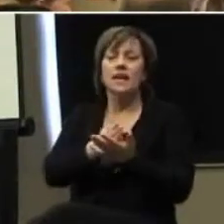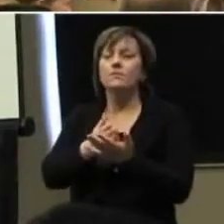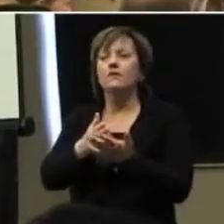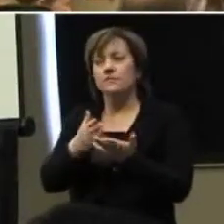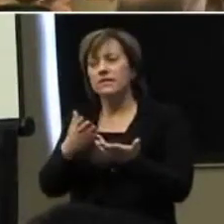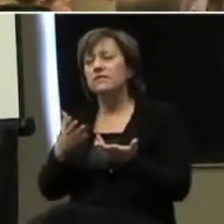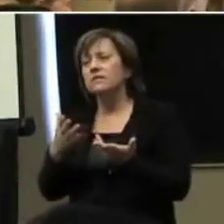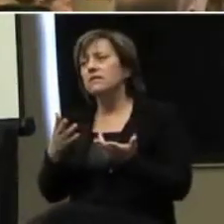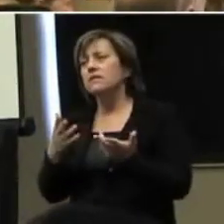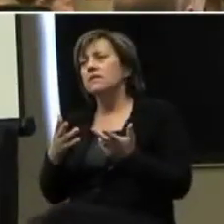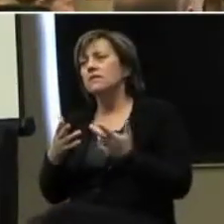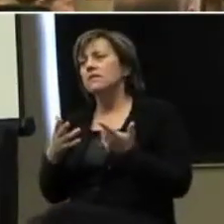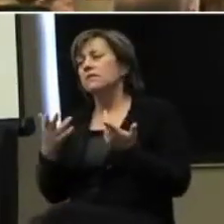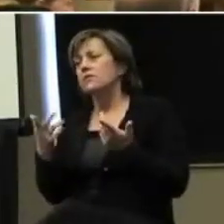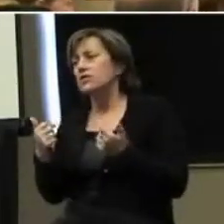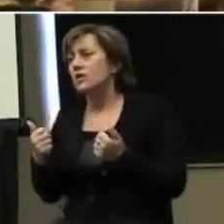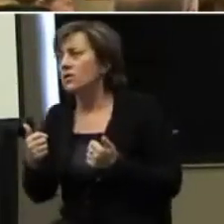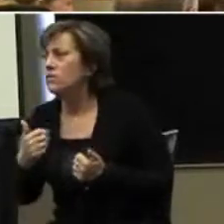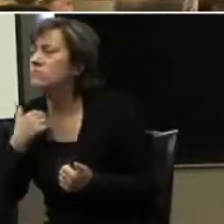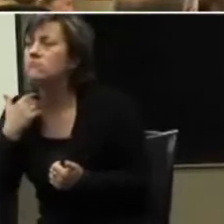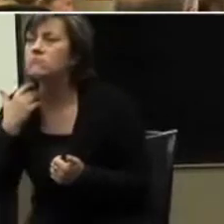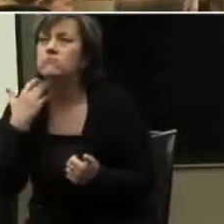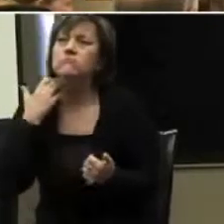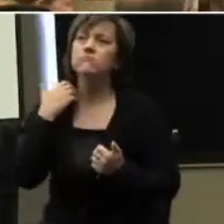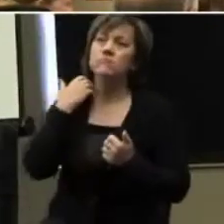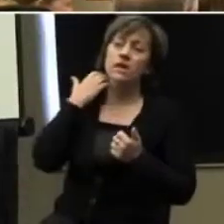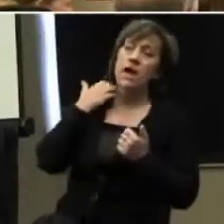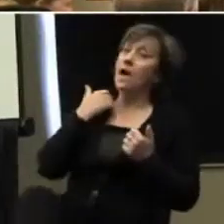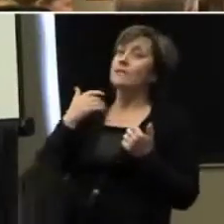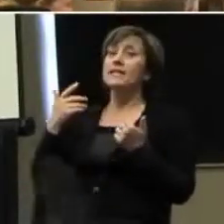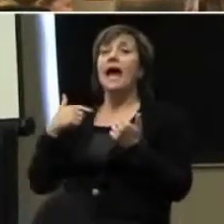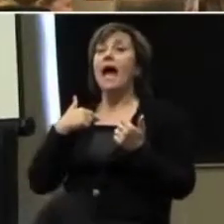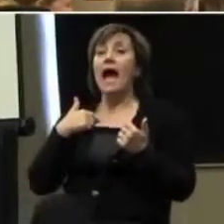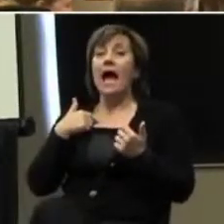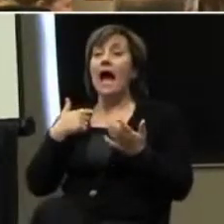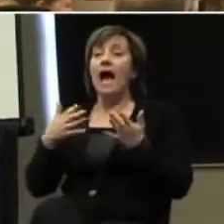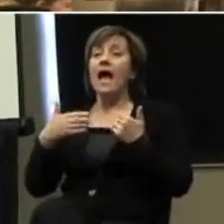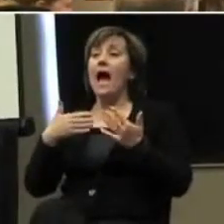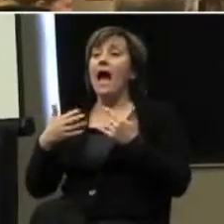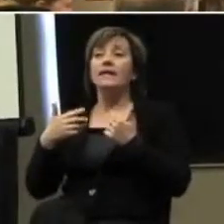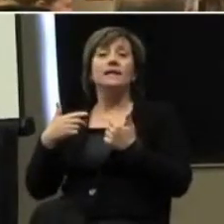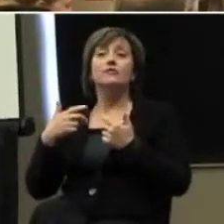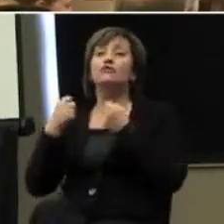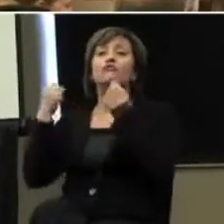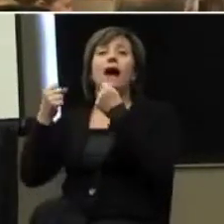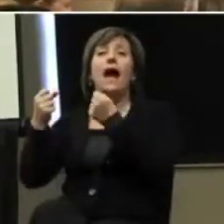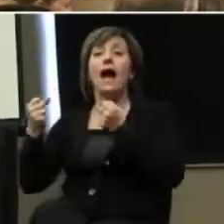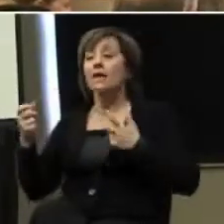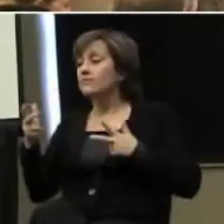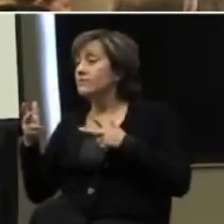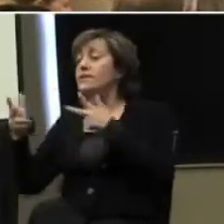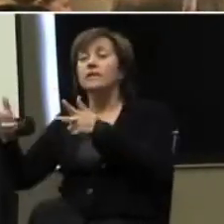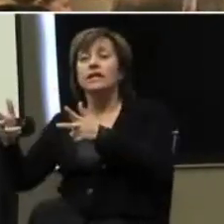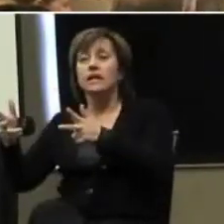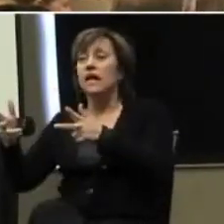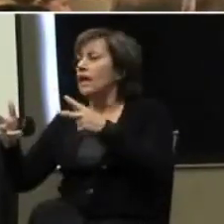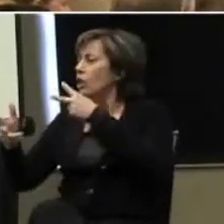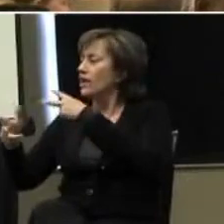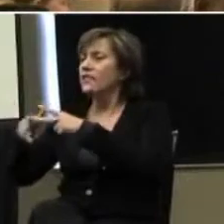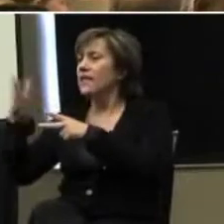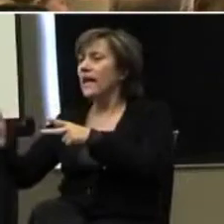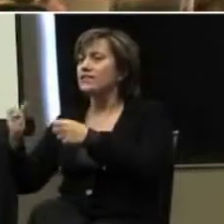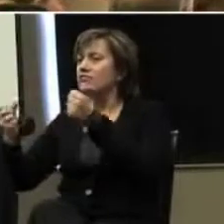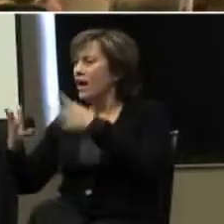Even though I can pull up at a stop sign and see somebody with their finger up their nose to their knuckle. Right.